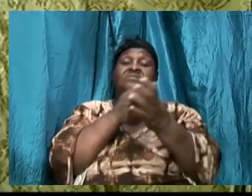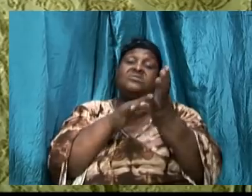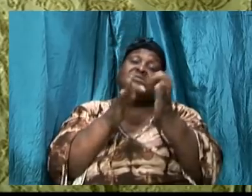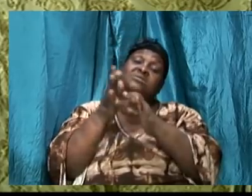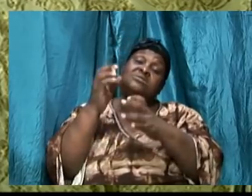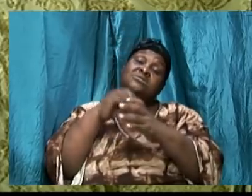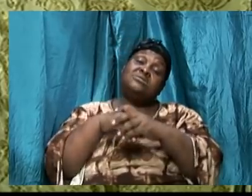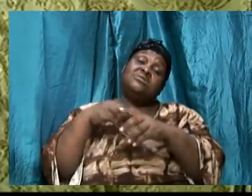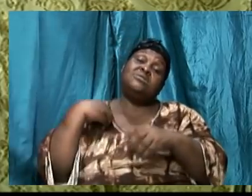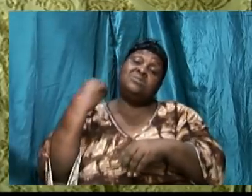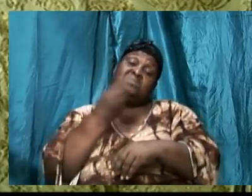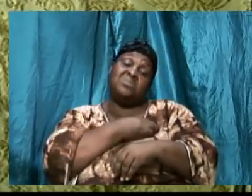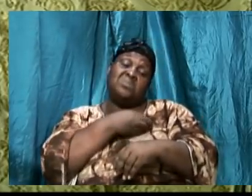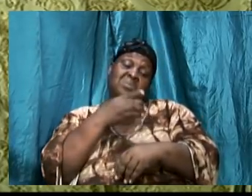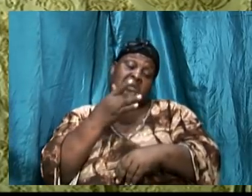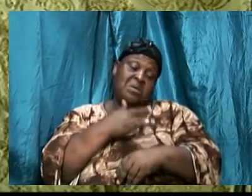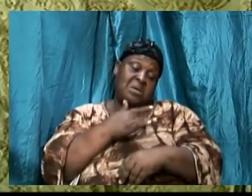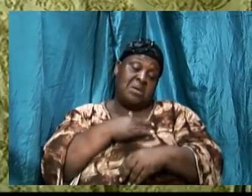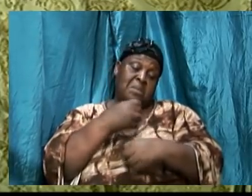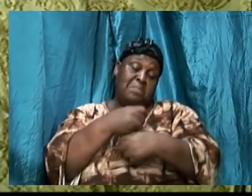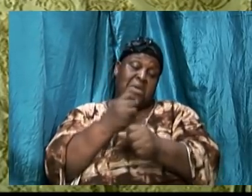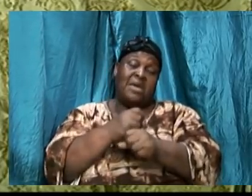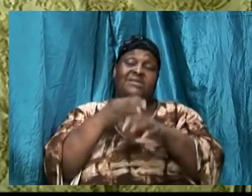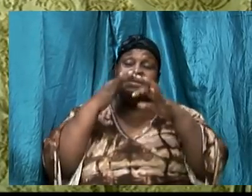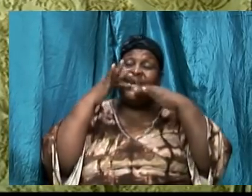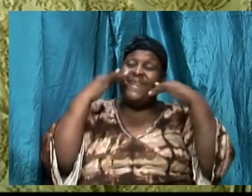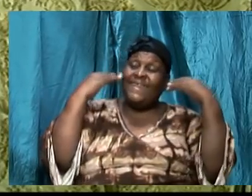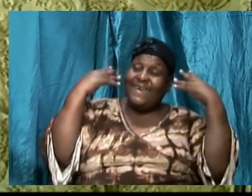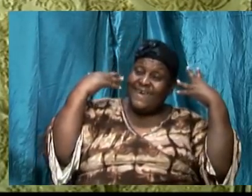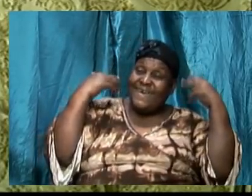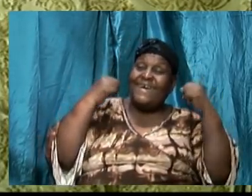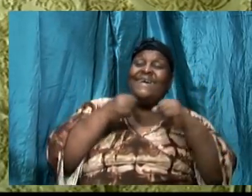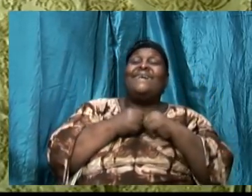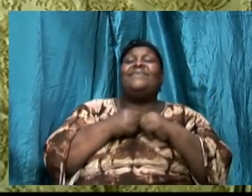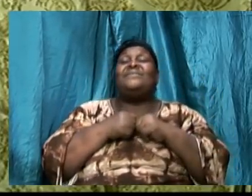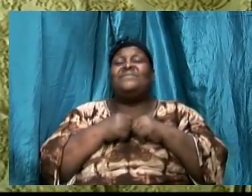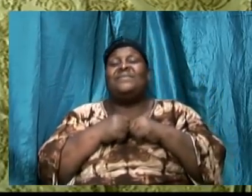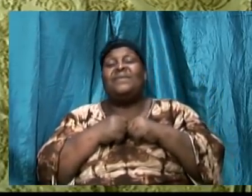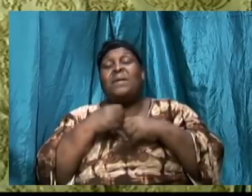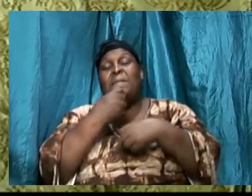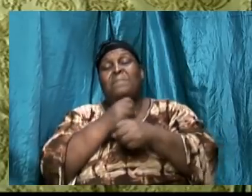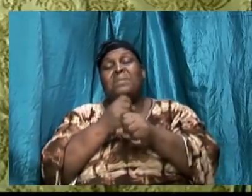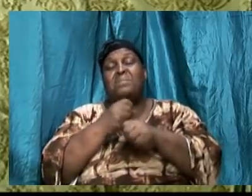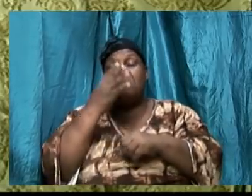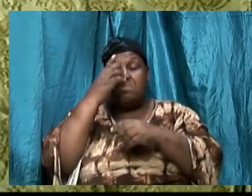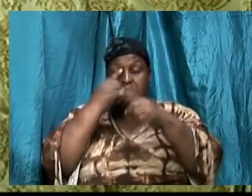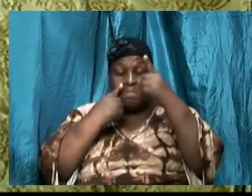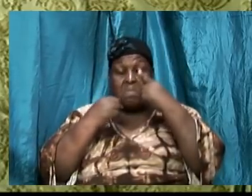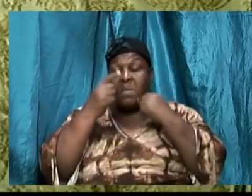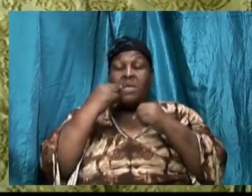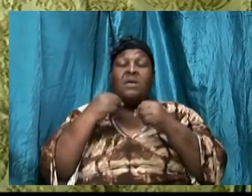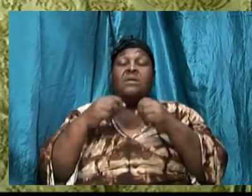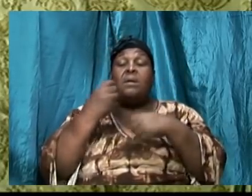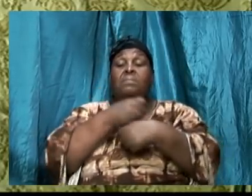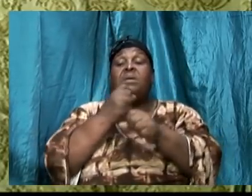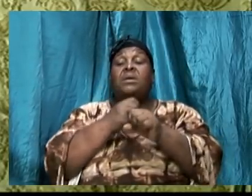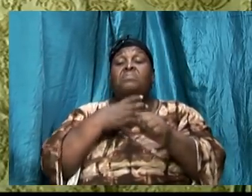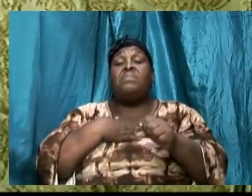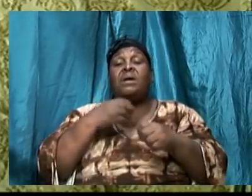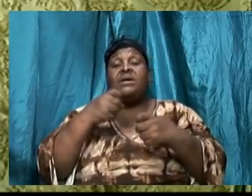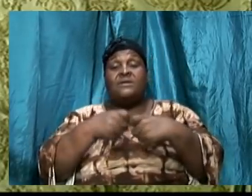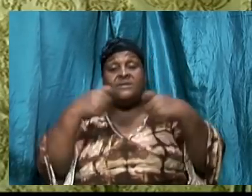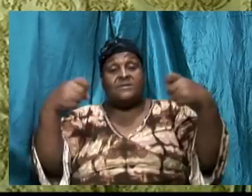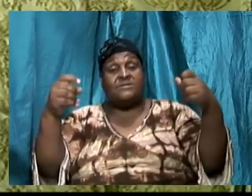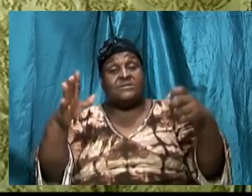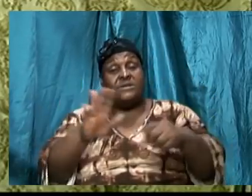start to testify it makes me laugh and it makes me cry and it set my sinful soul on fire and I